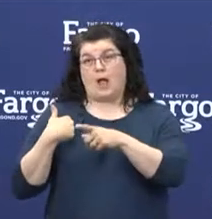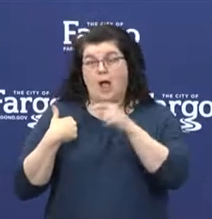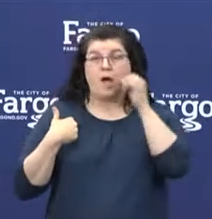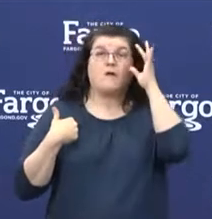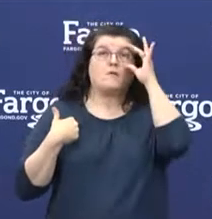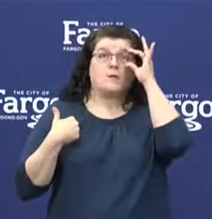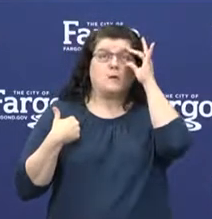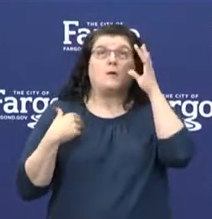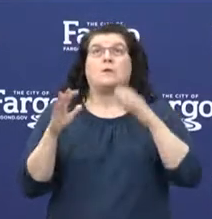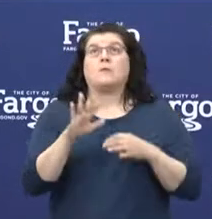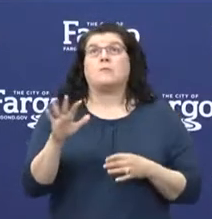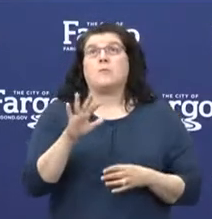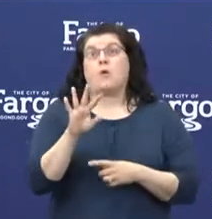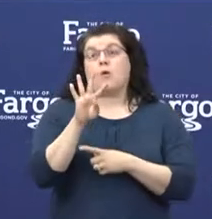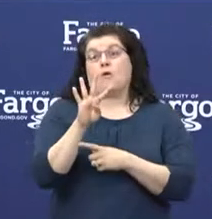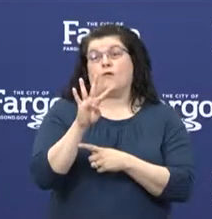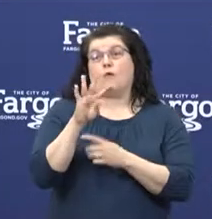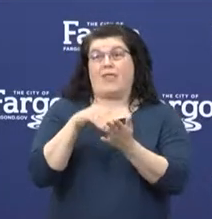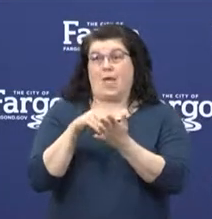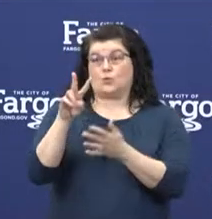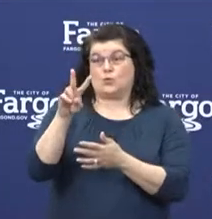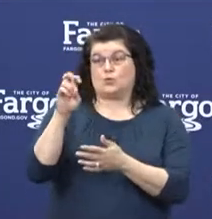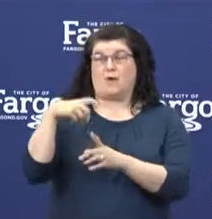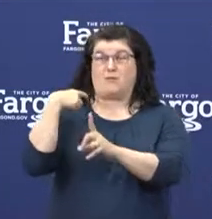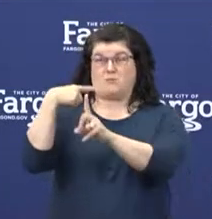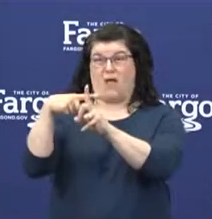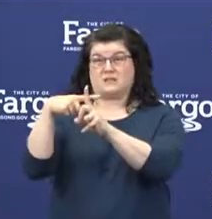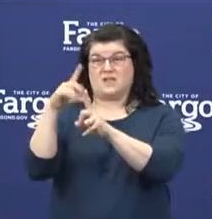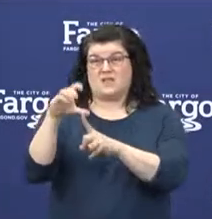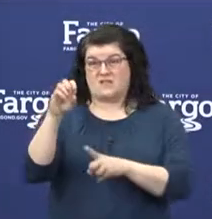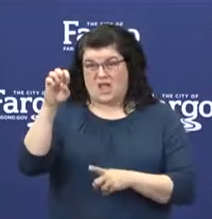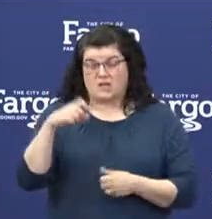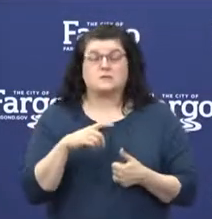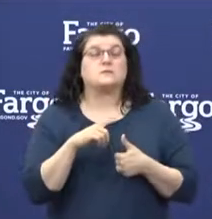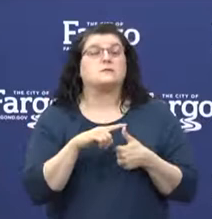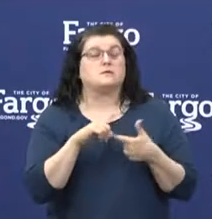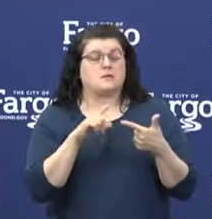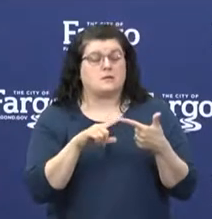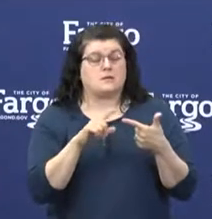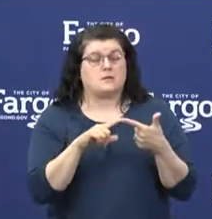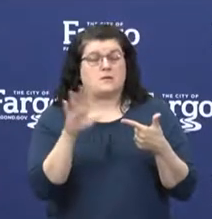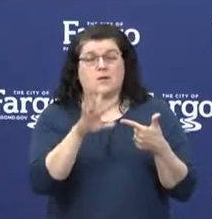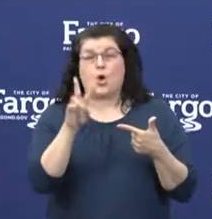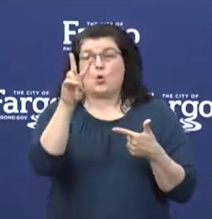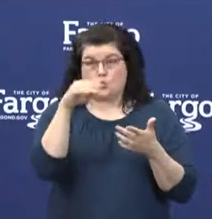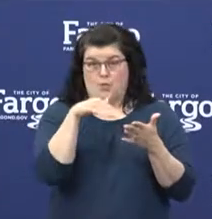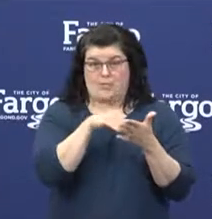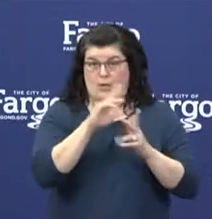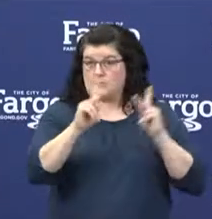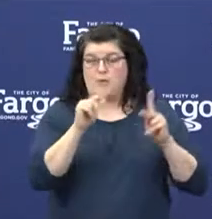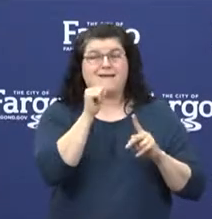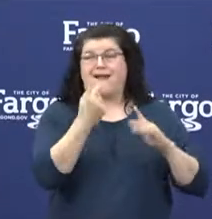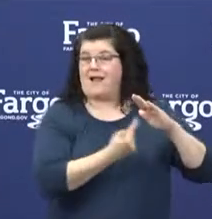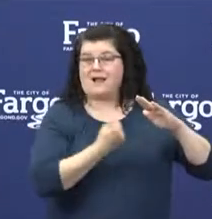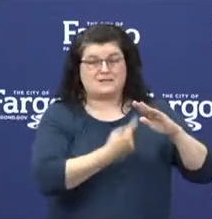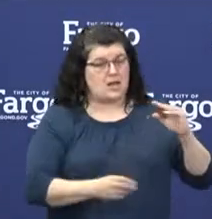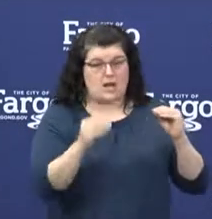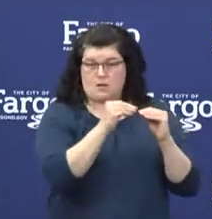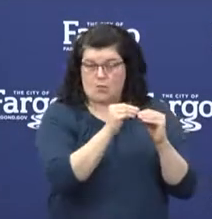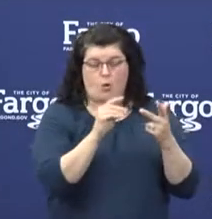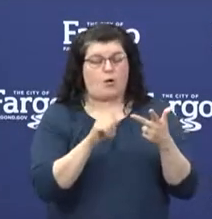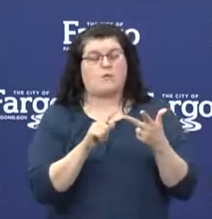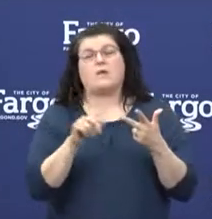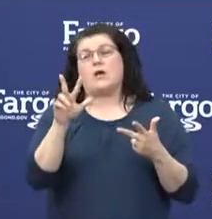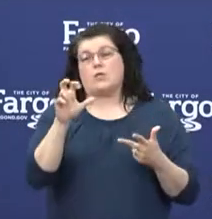4,200 positive cases. About 2,000 are out of isolation and there's 301